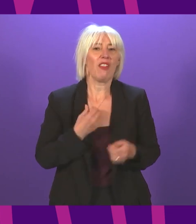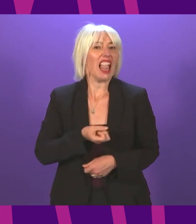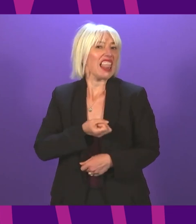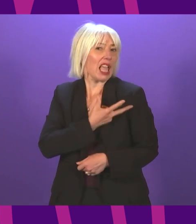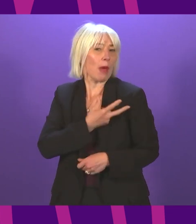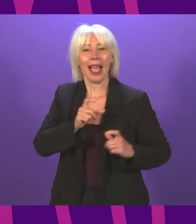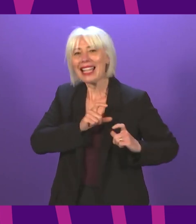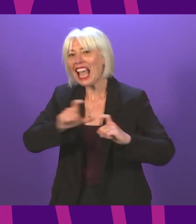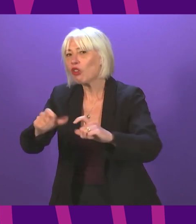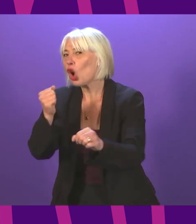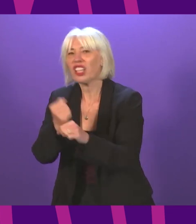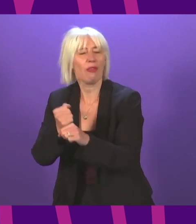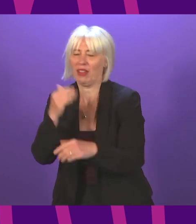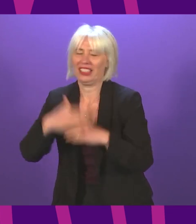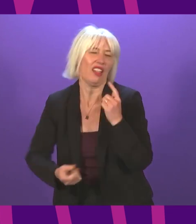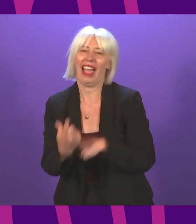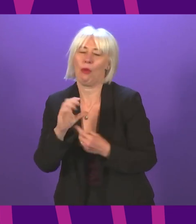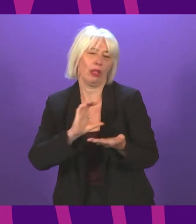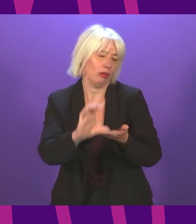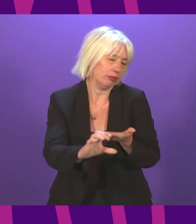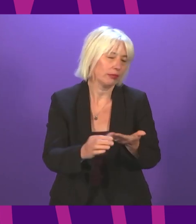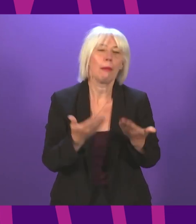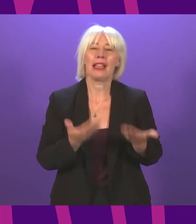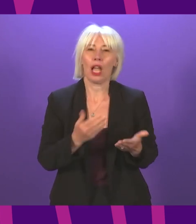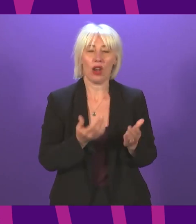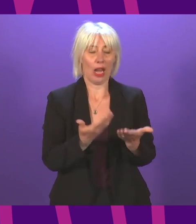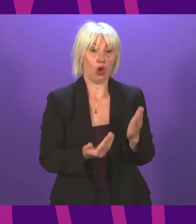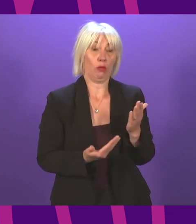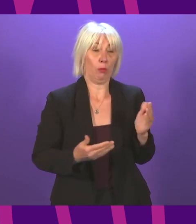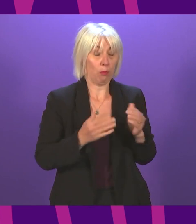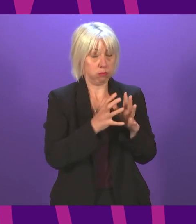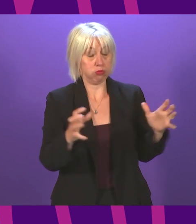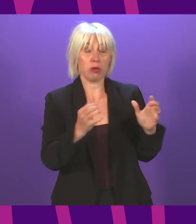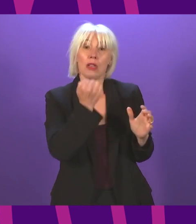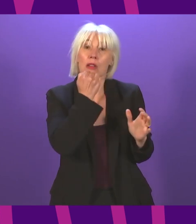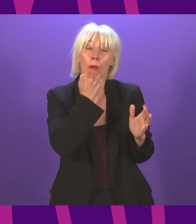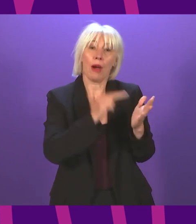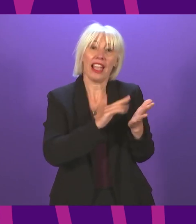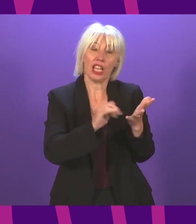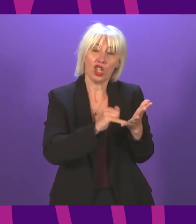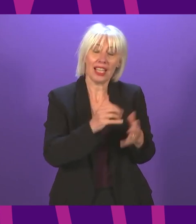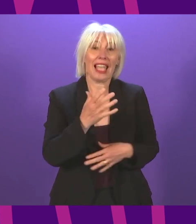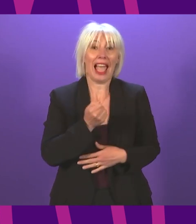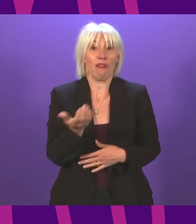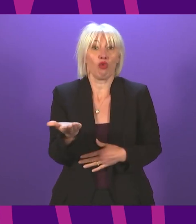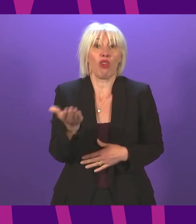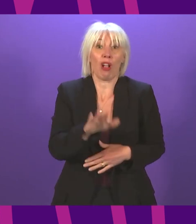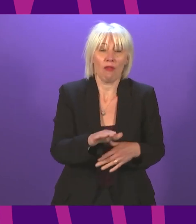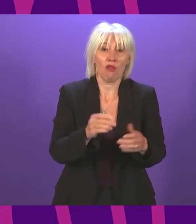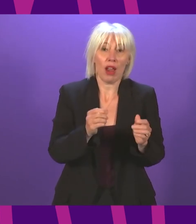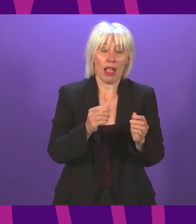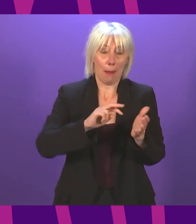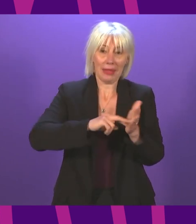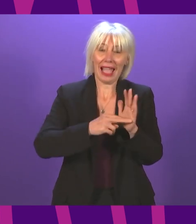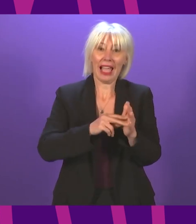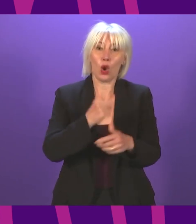stayed in government. Record staff numbers in our National Health Service. A recovery plan that targets a billion pounds